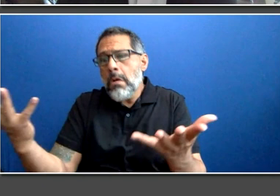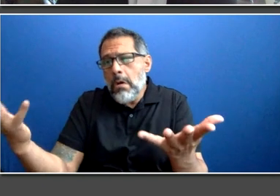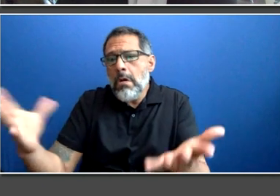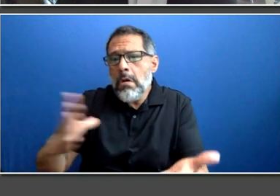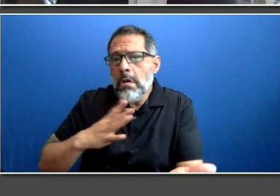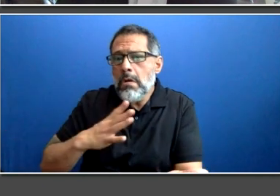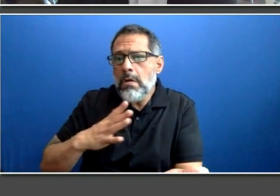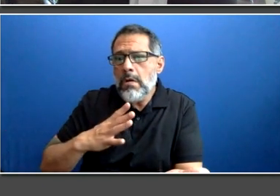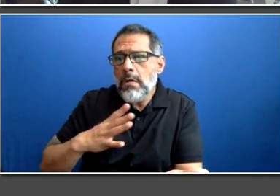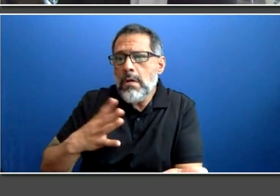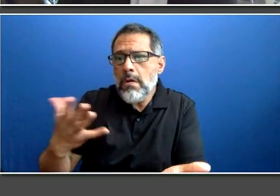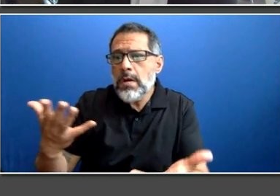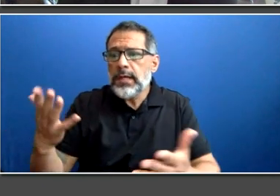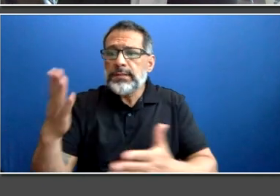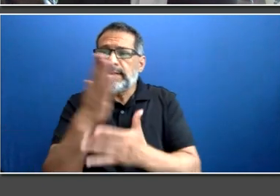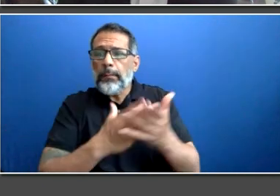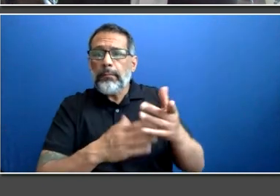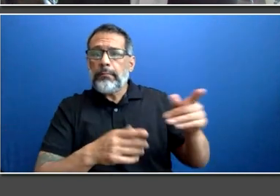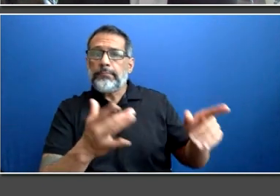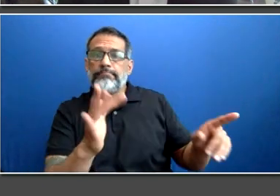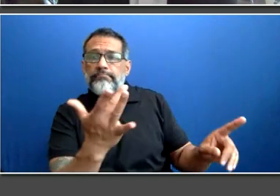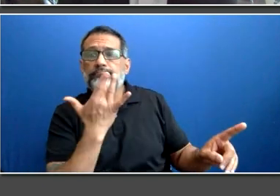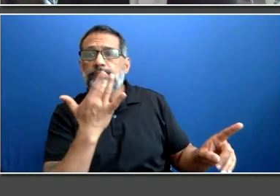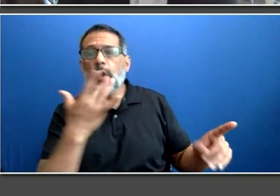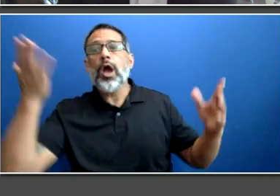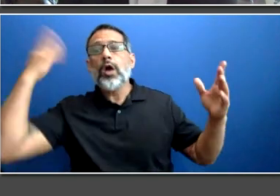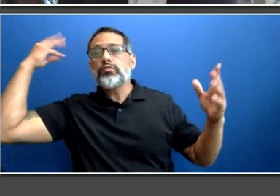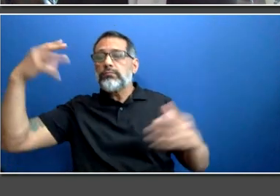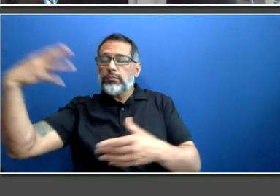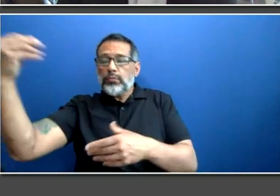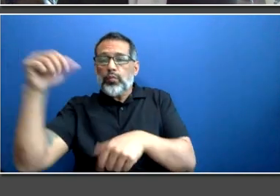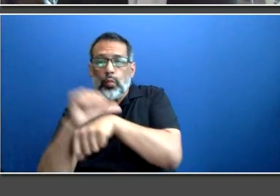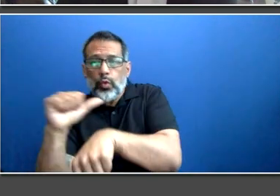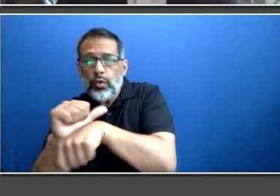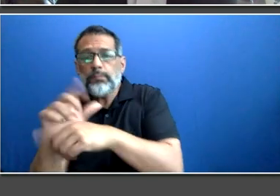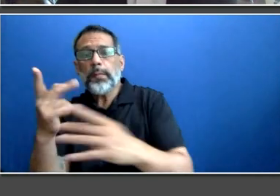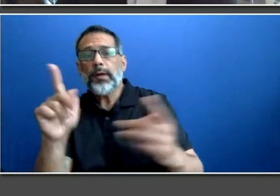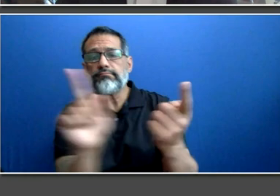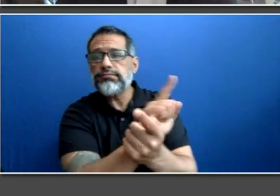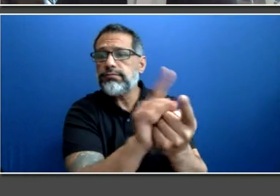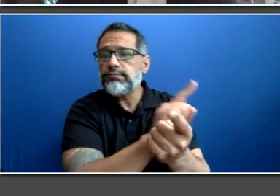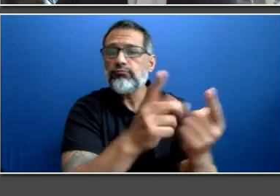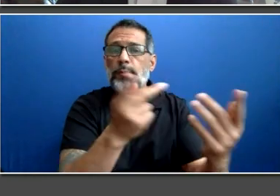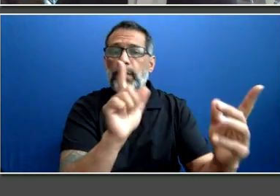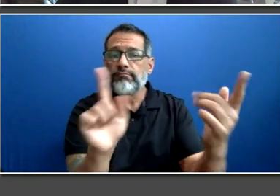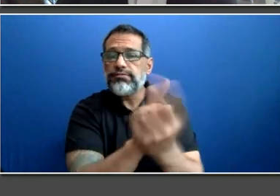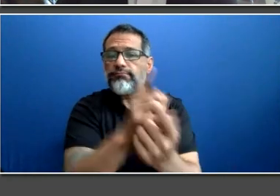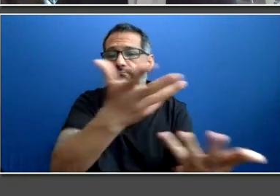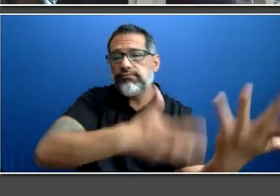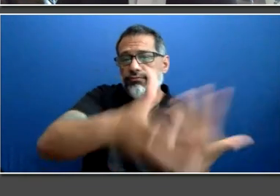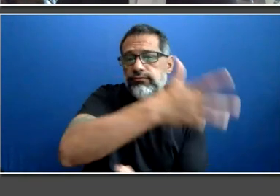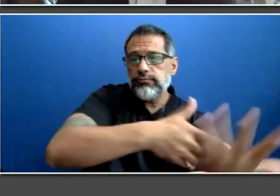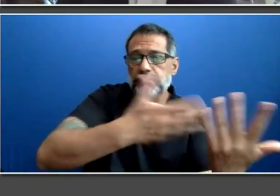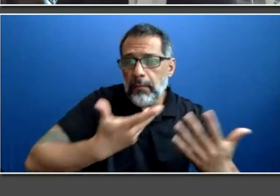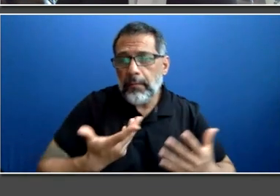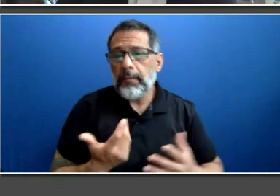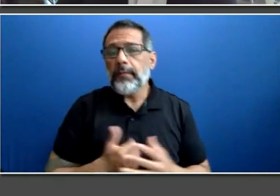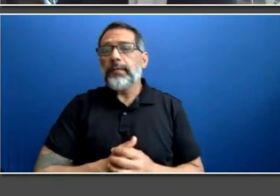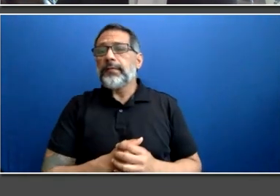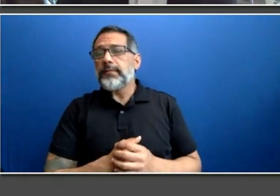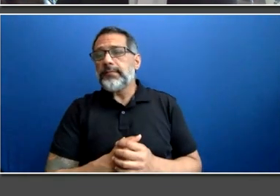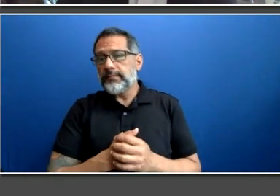with the public, and others join the TTC just because, for the simple fact, they want to work for a world-class organization